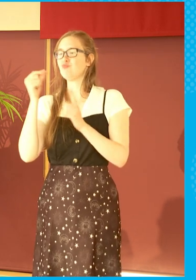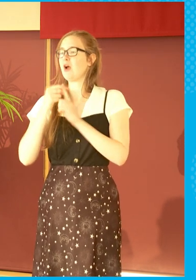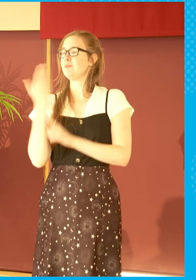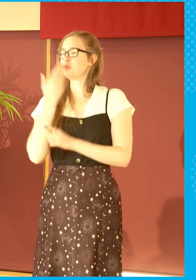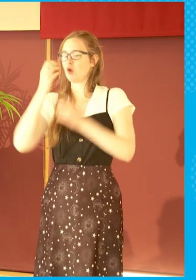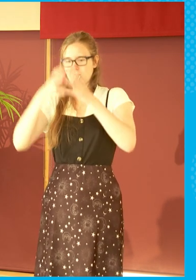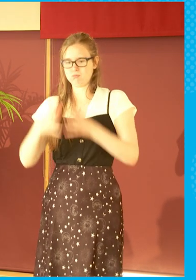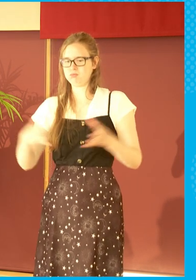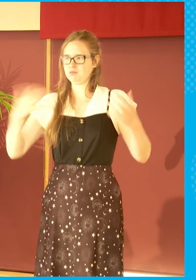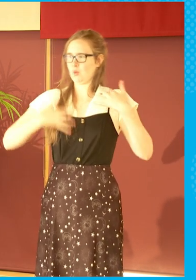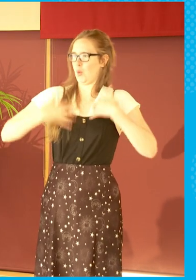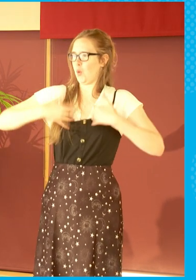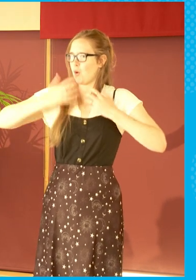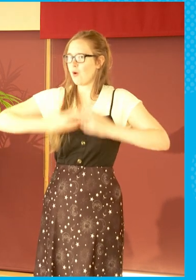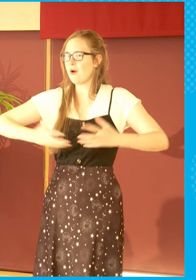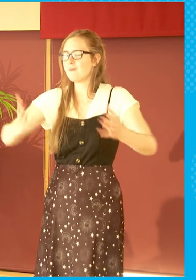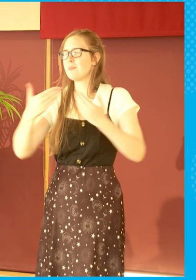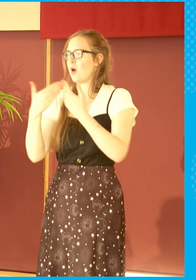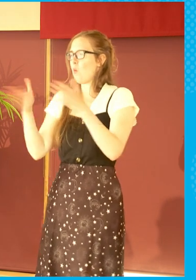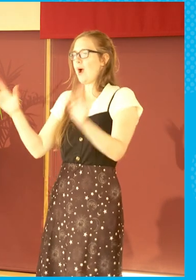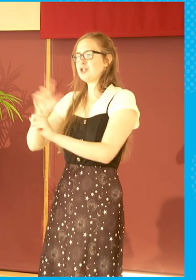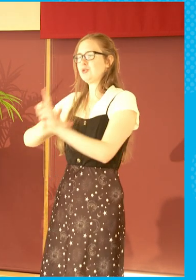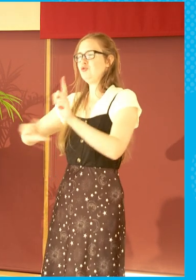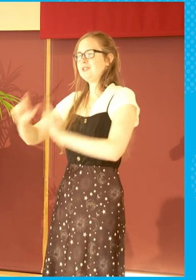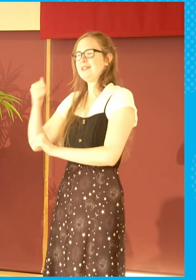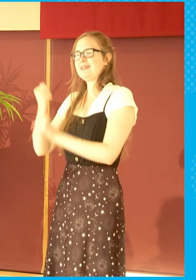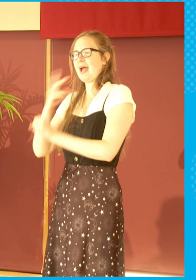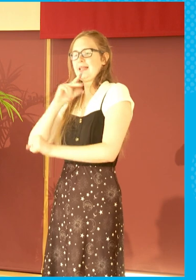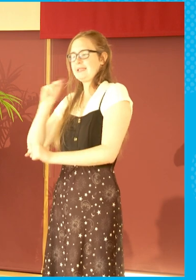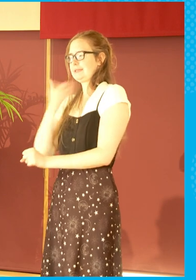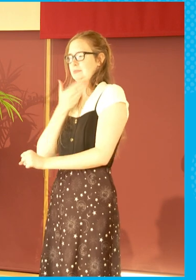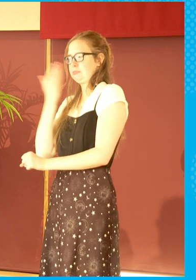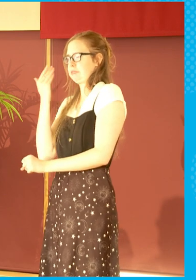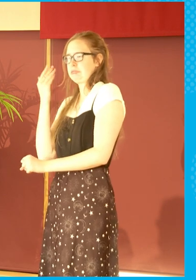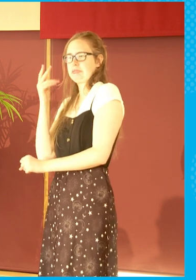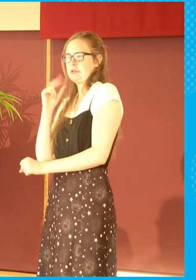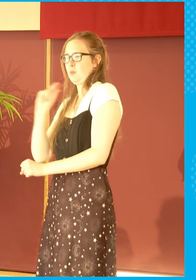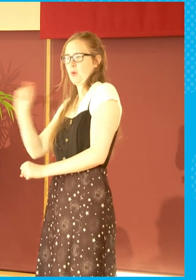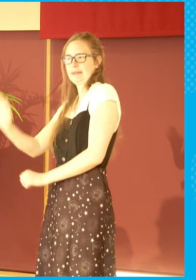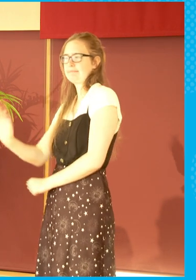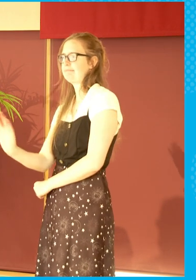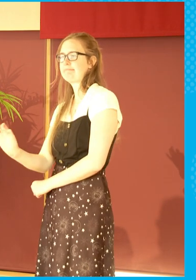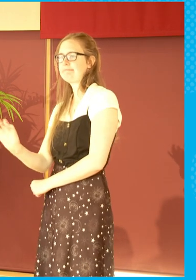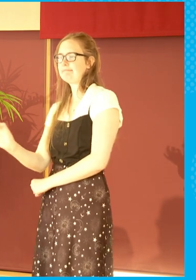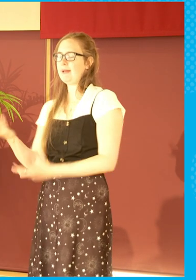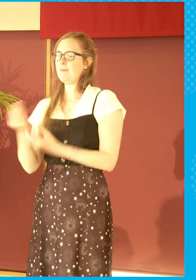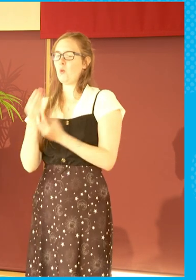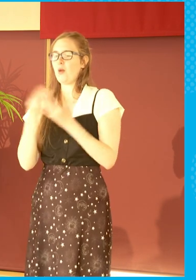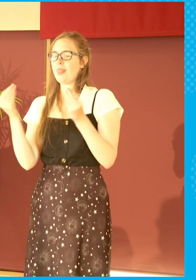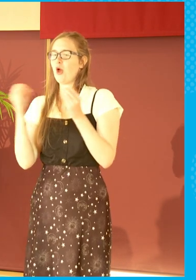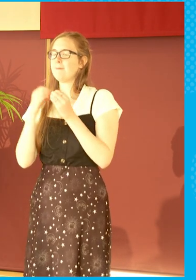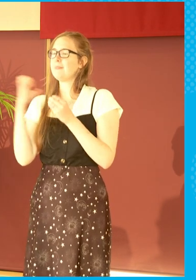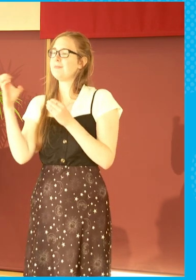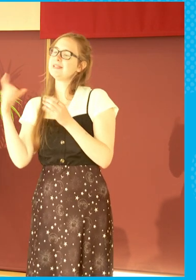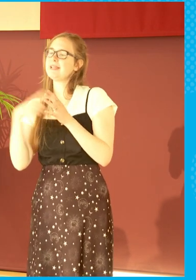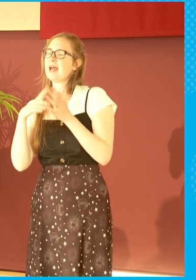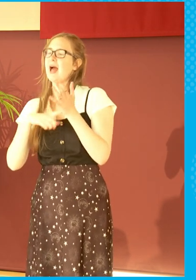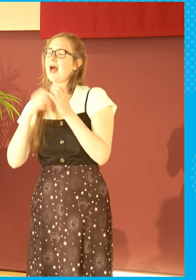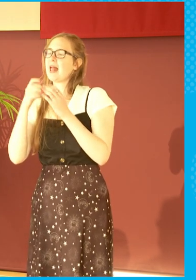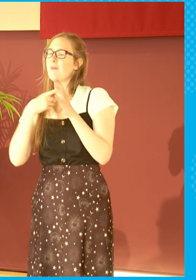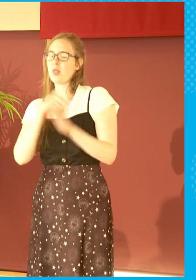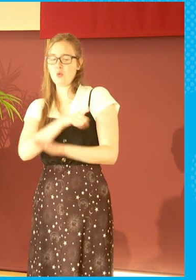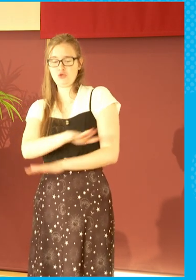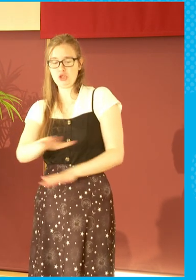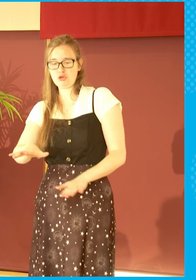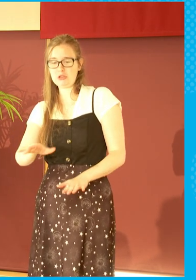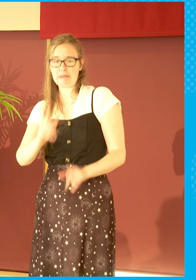But in the wider community, Gaelic is hardly spoken at all. And if it wasn't for BBC Alibus, these children would have really no